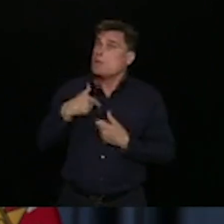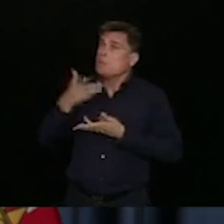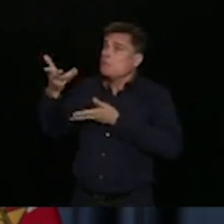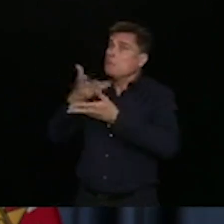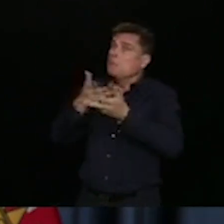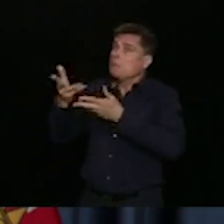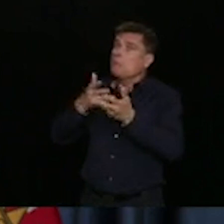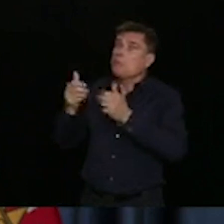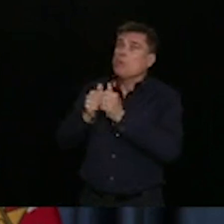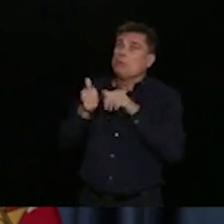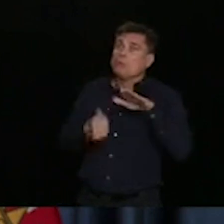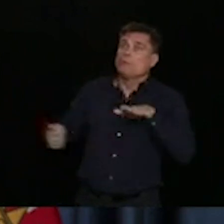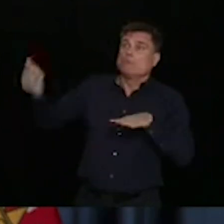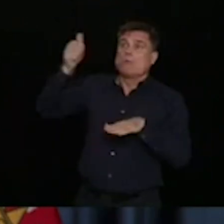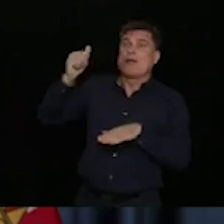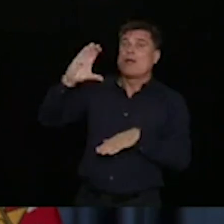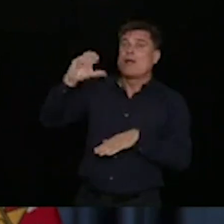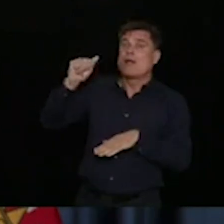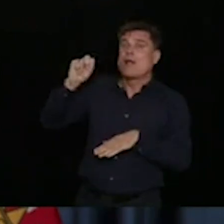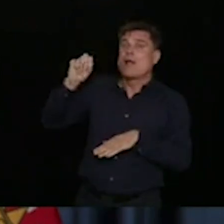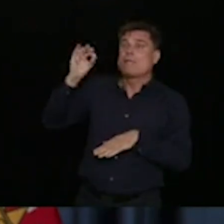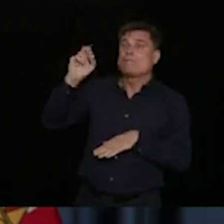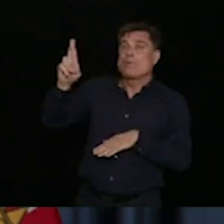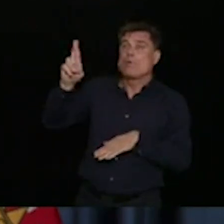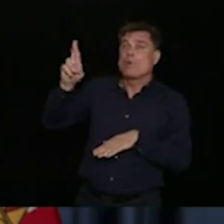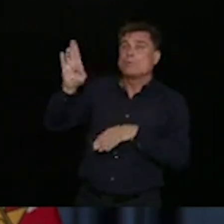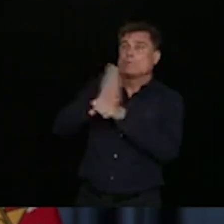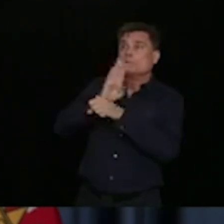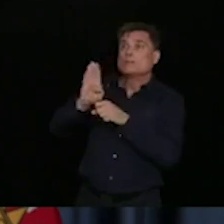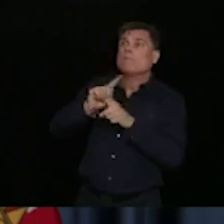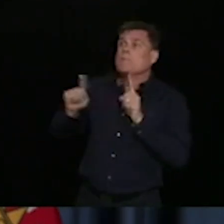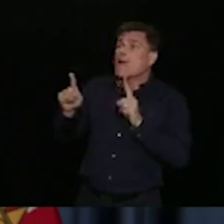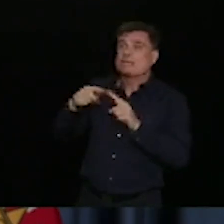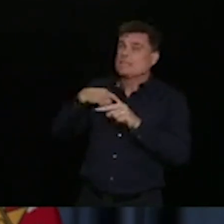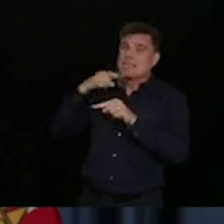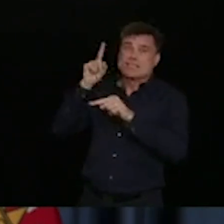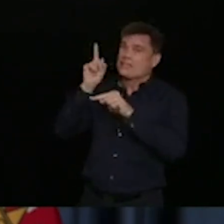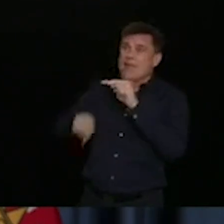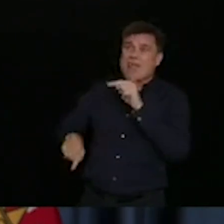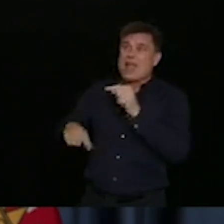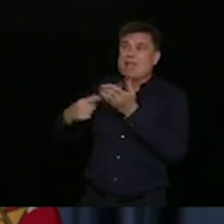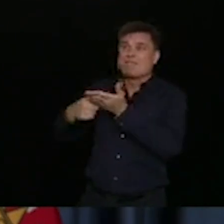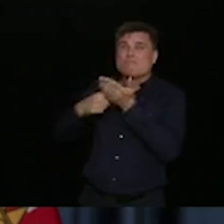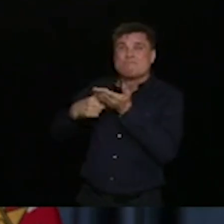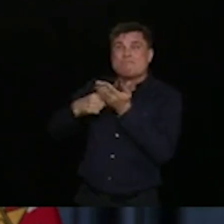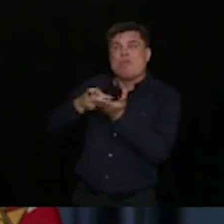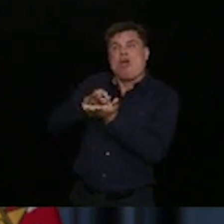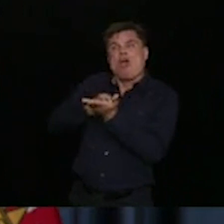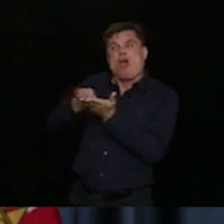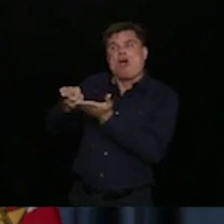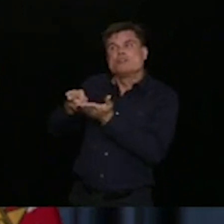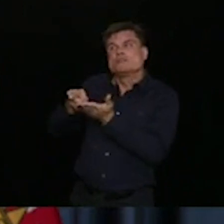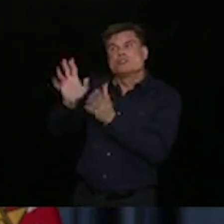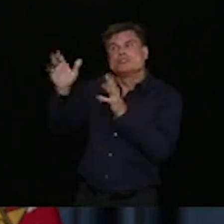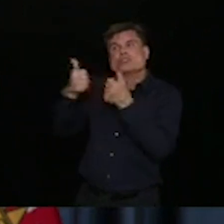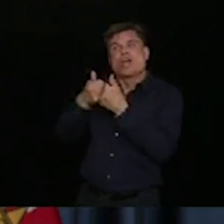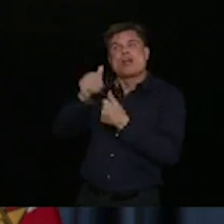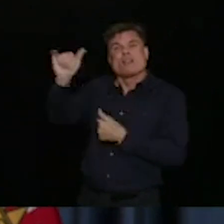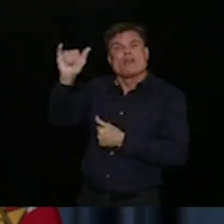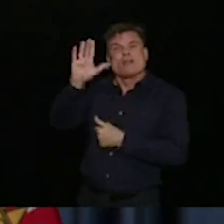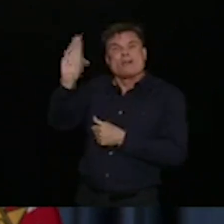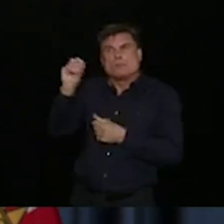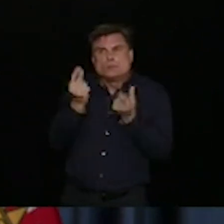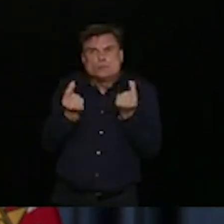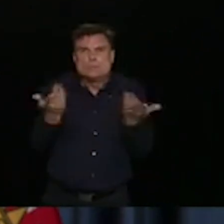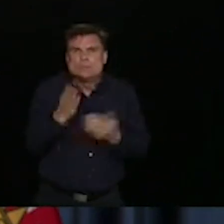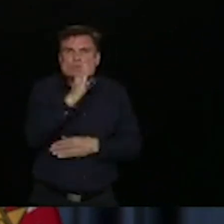I have a good working relationship with Kofi. But if we can't speak candidly to each other about challenging times, then we're just, you know,